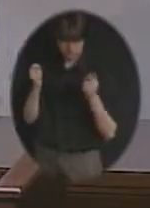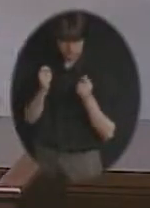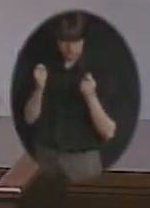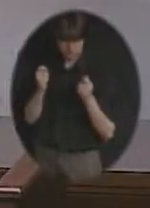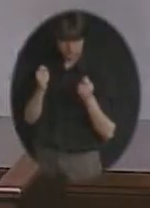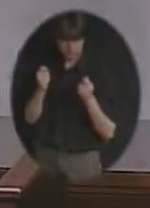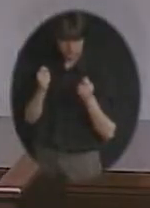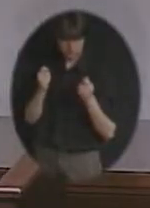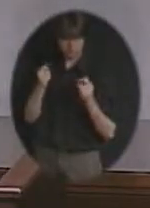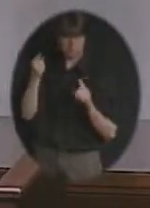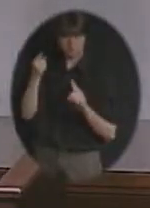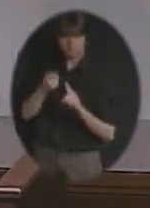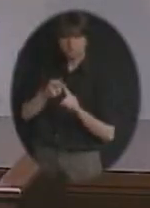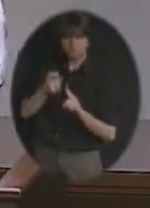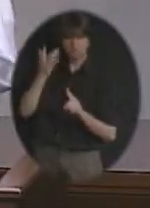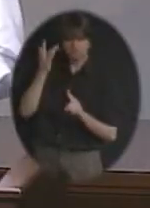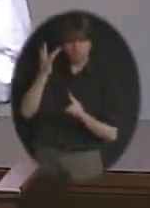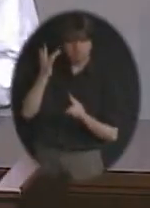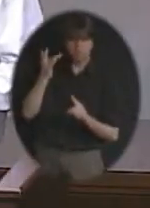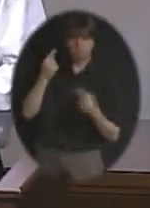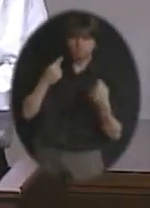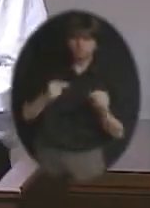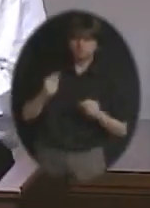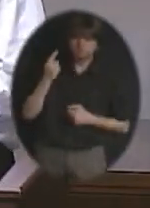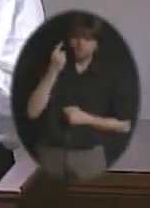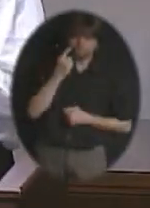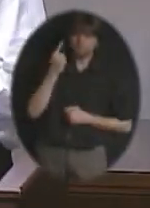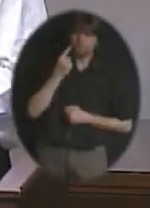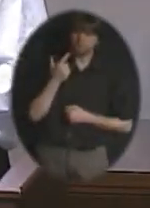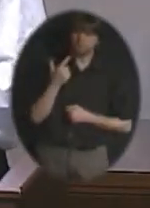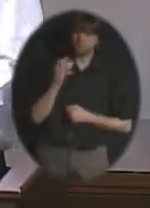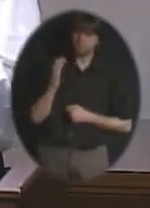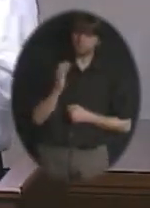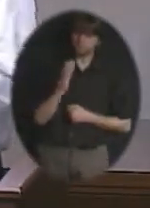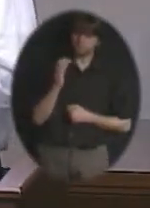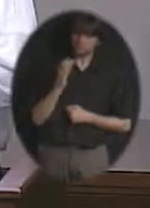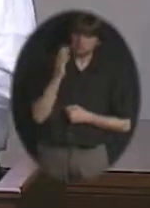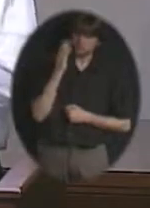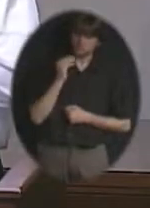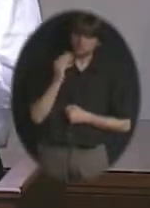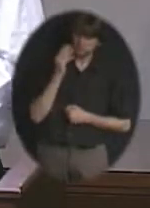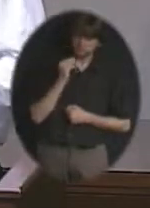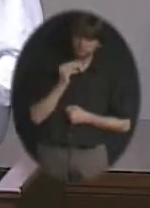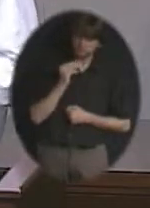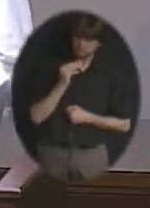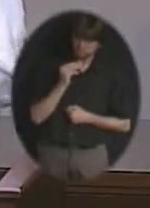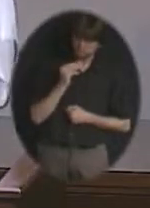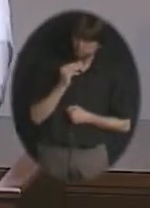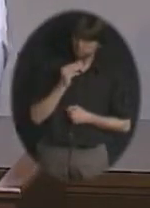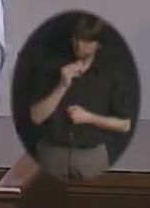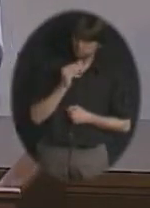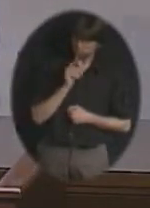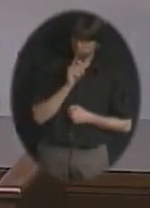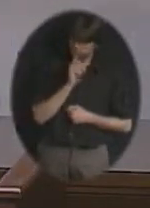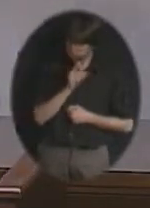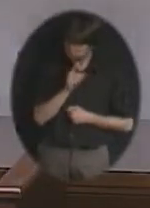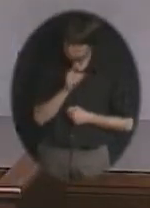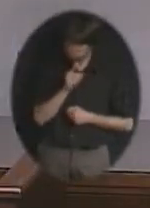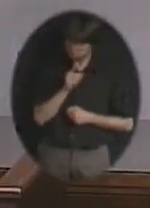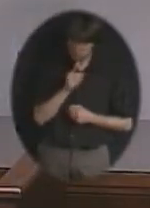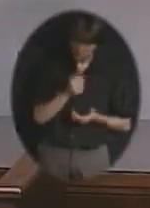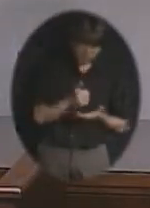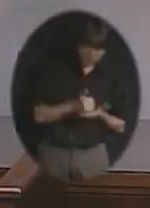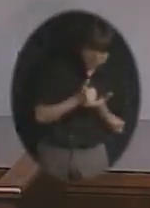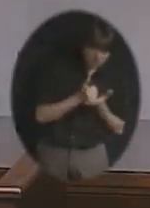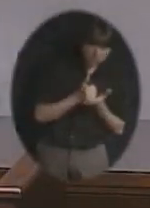look. Where are they now? What are they doing? How did the 21st century experience that they had, how did that kind of build